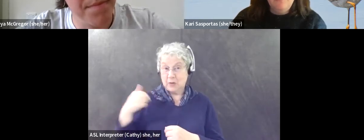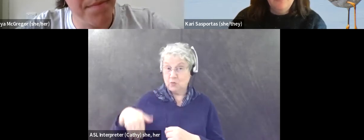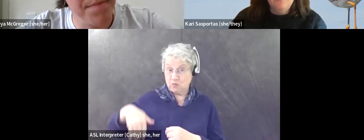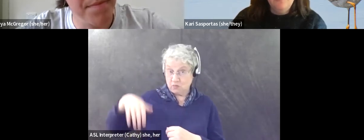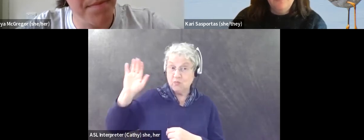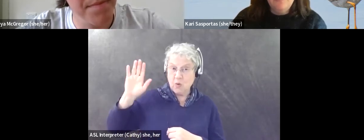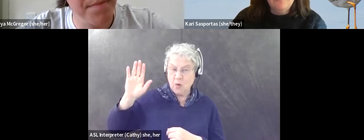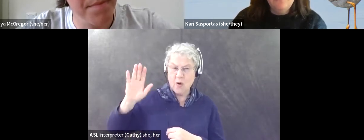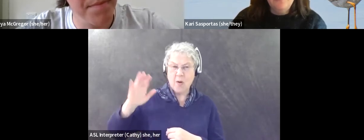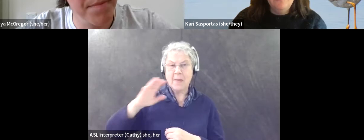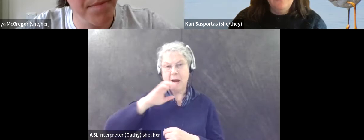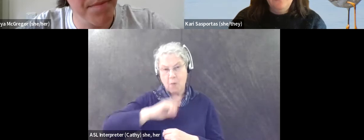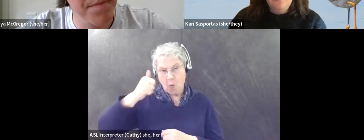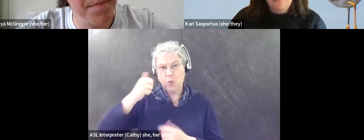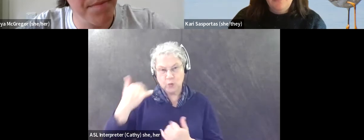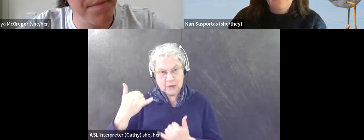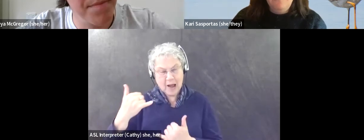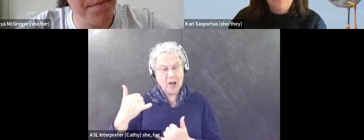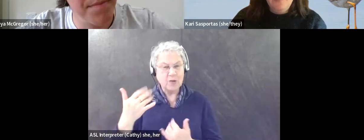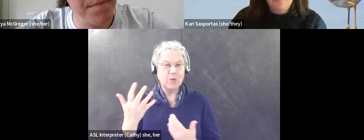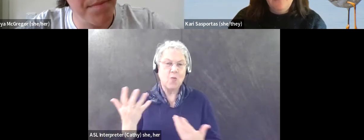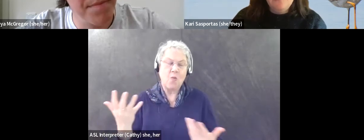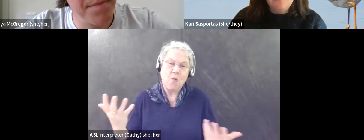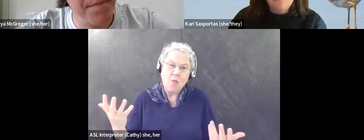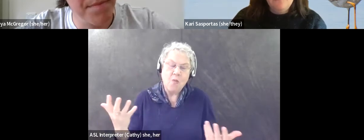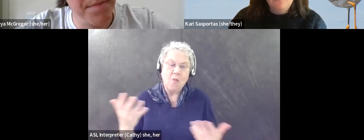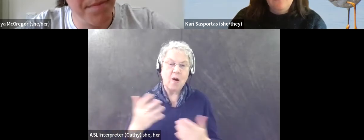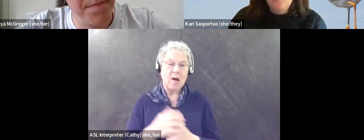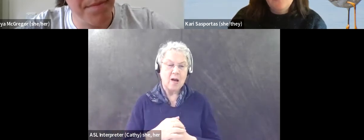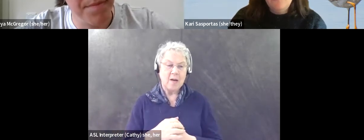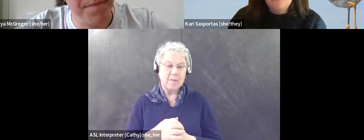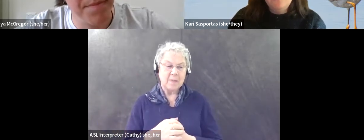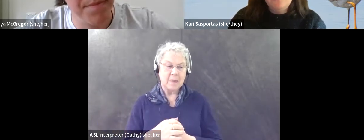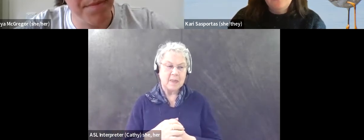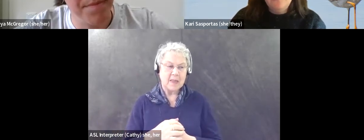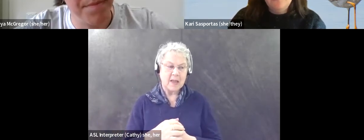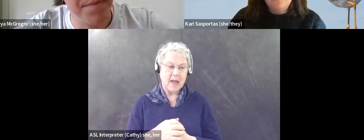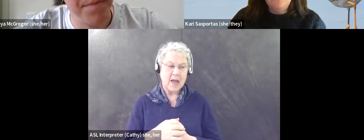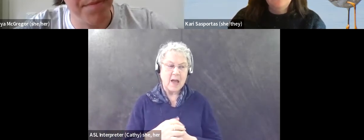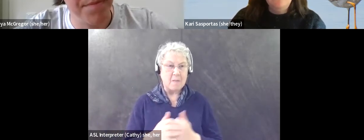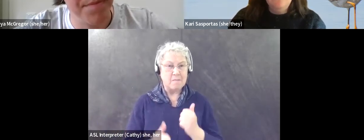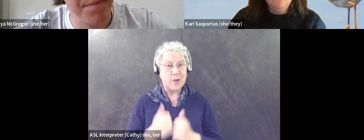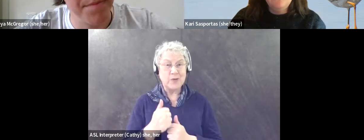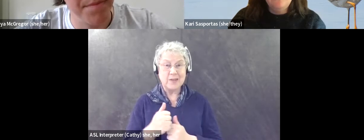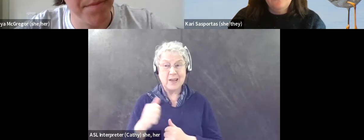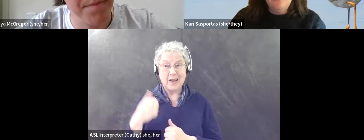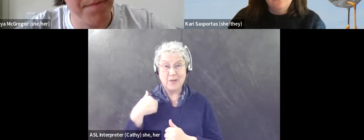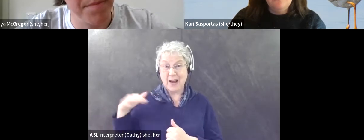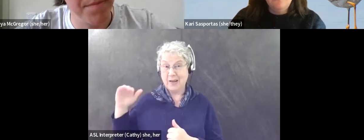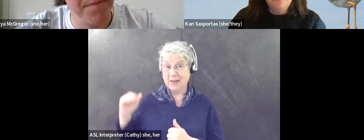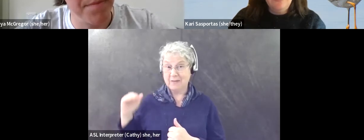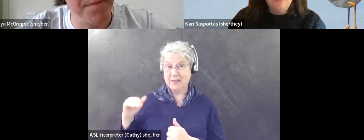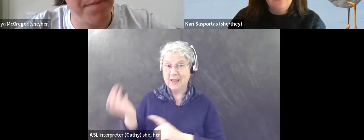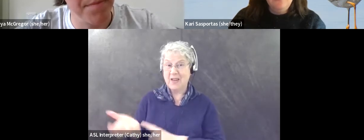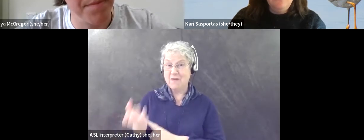I'm a little bit older. And so, you know, I was mostly forced to talk, even though I started talking